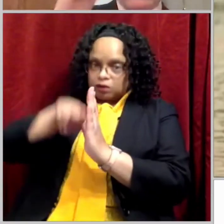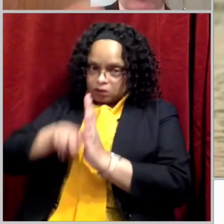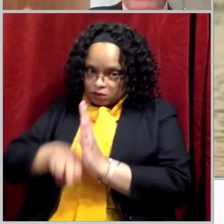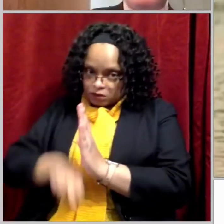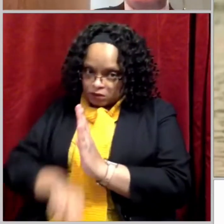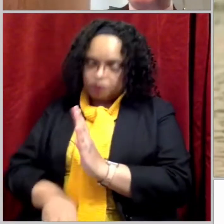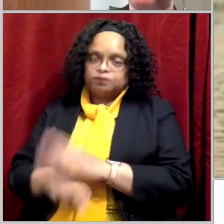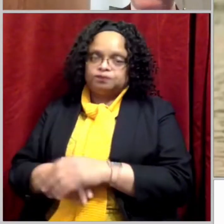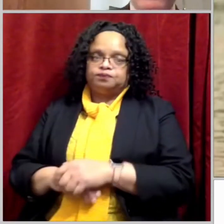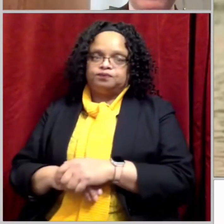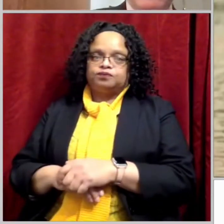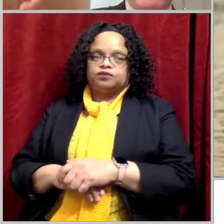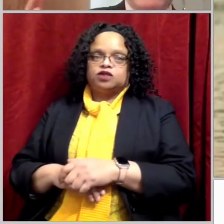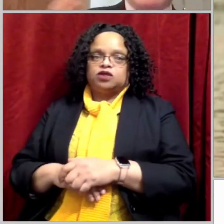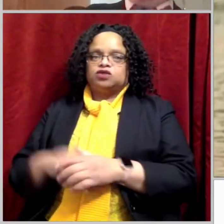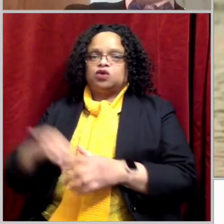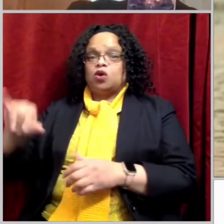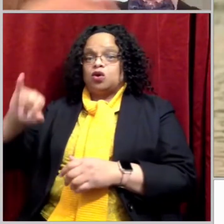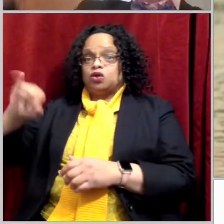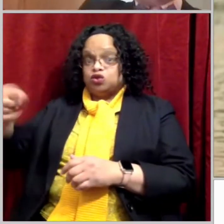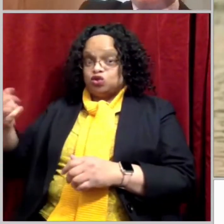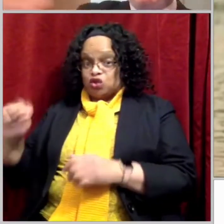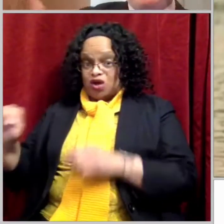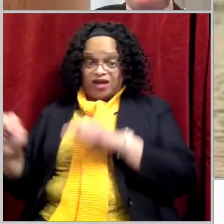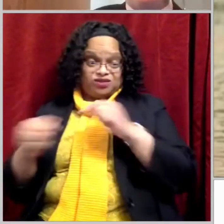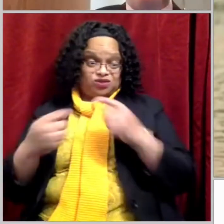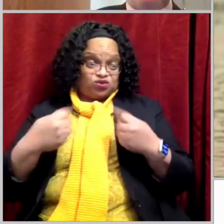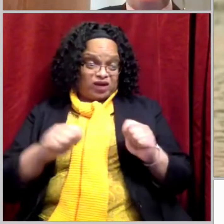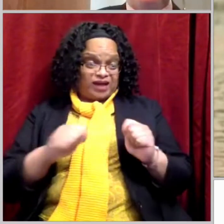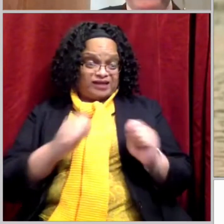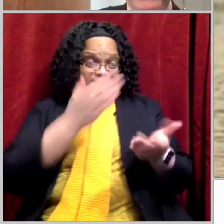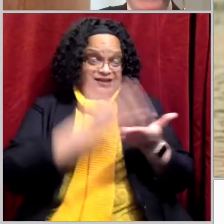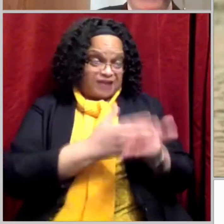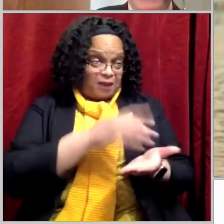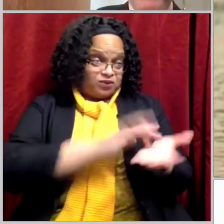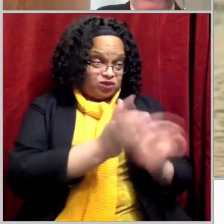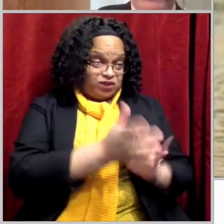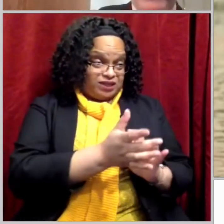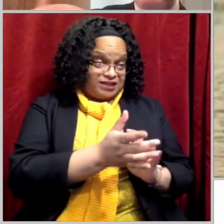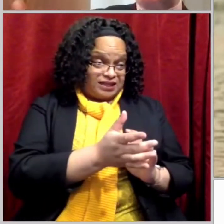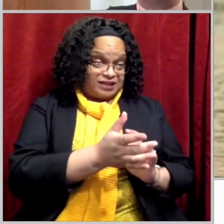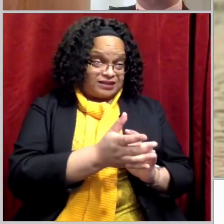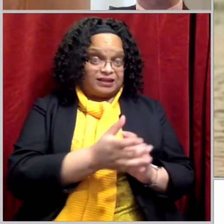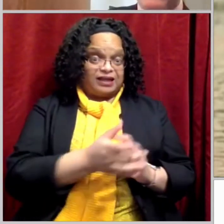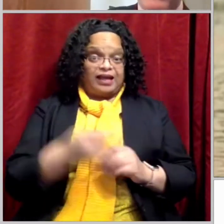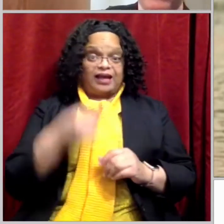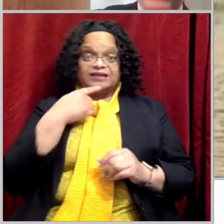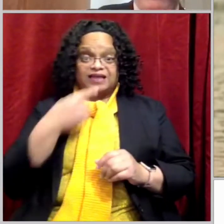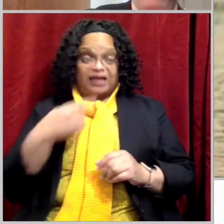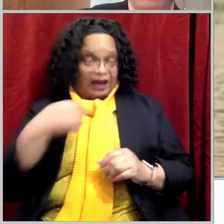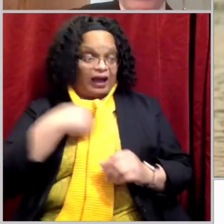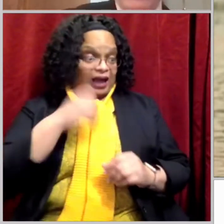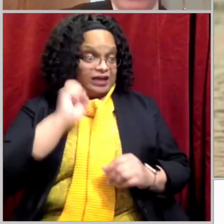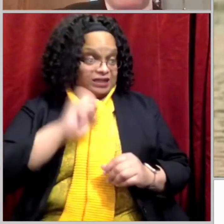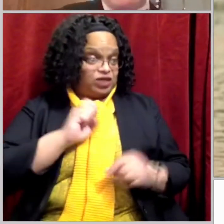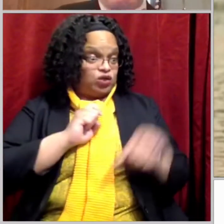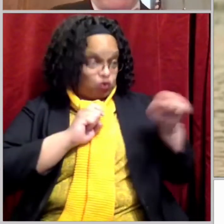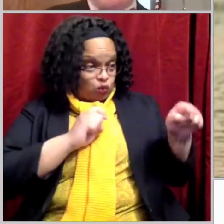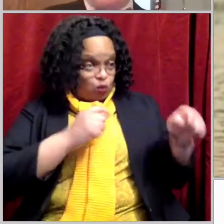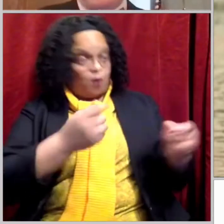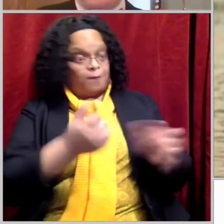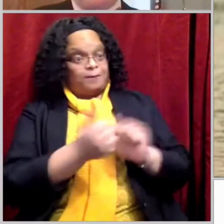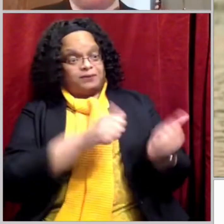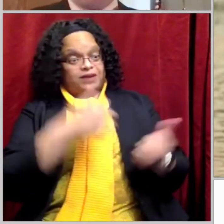tries to stop Jesus. He says, I need to be baptized by you. Wouldn't it be great if we got that